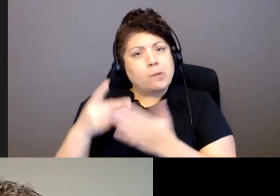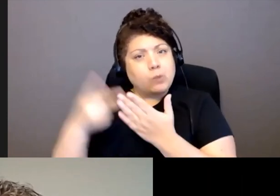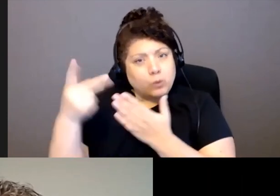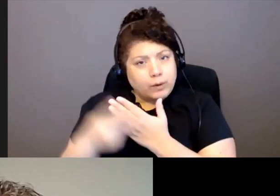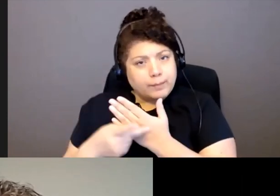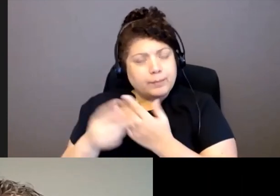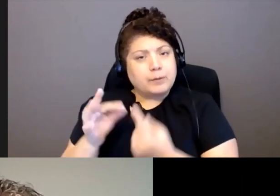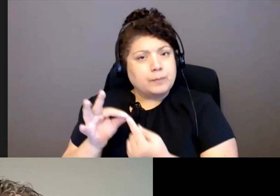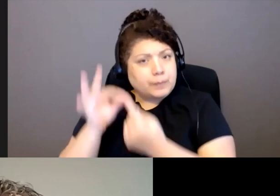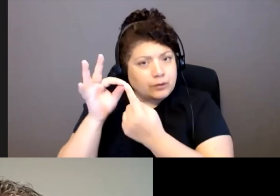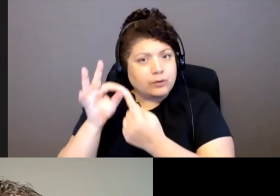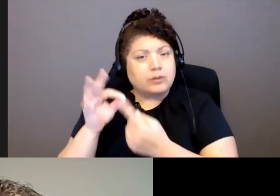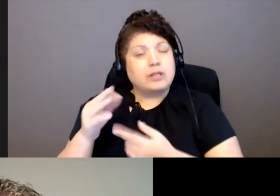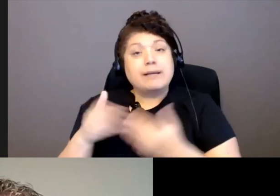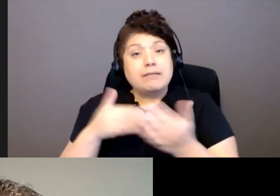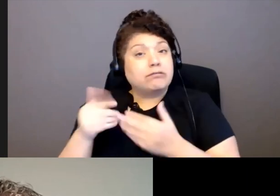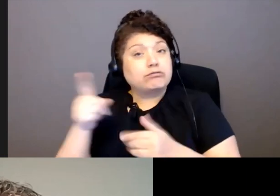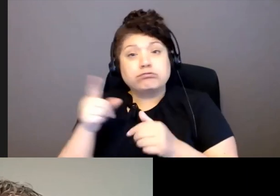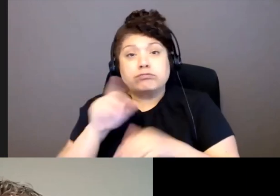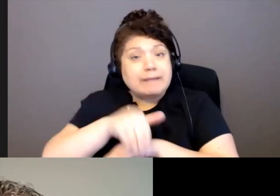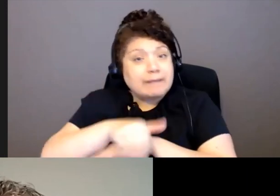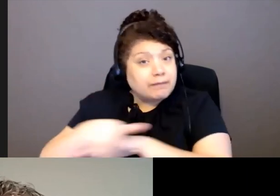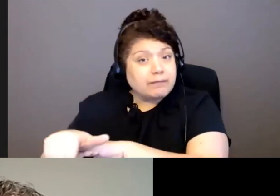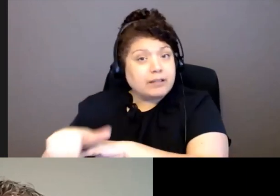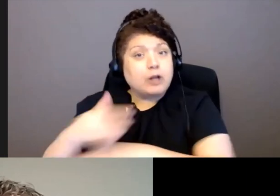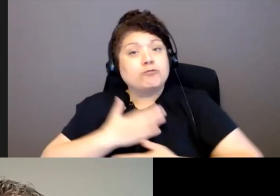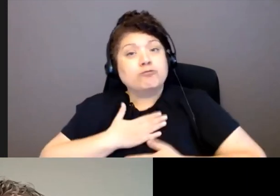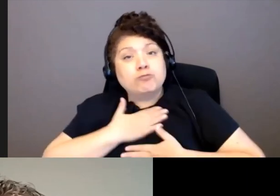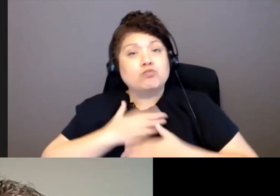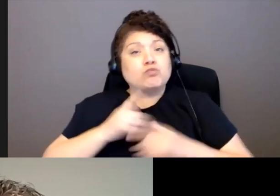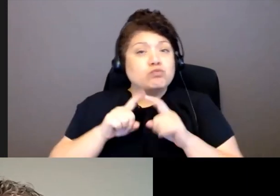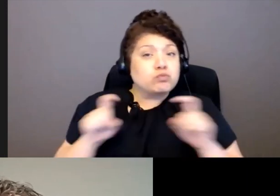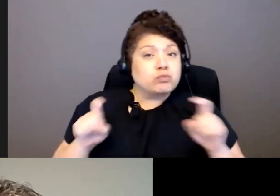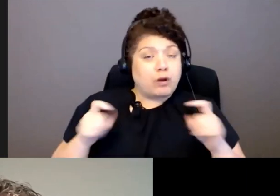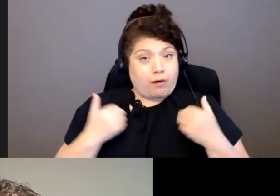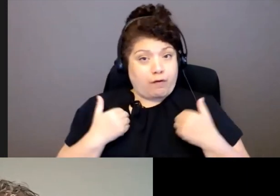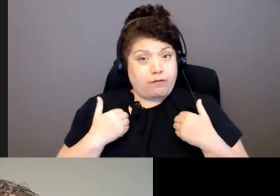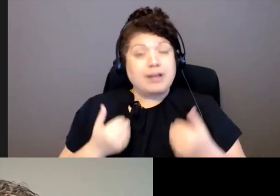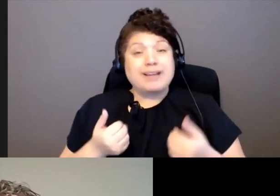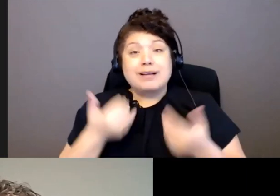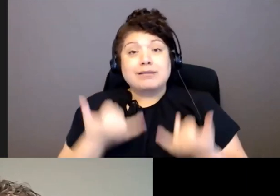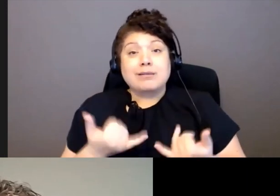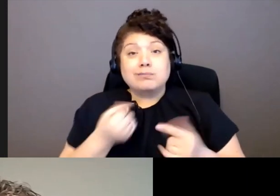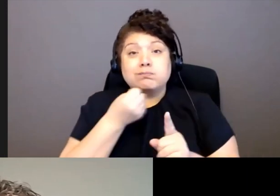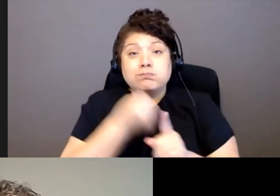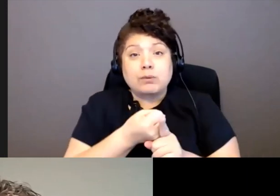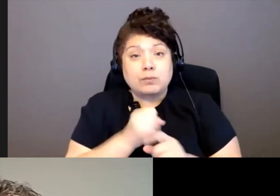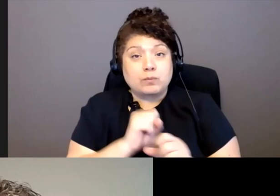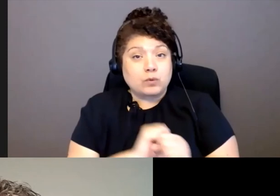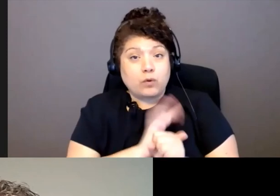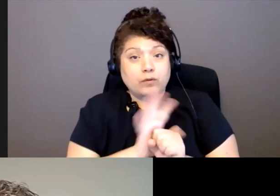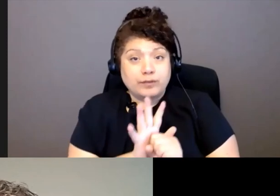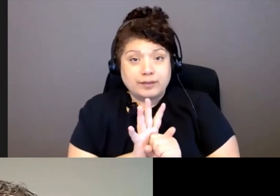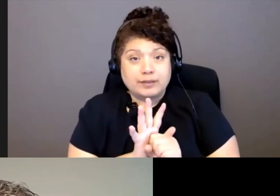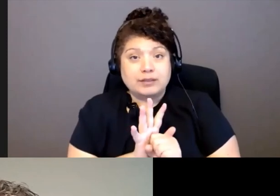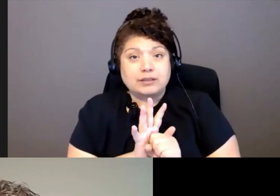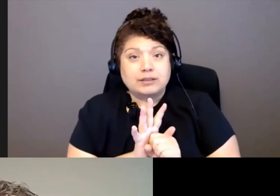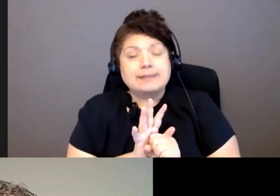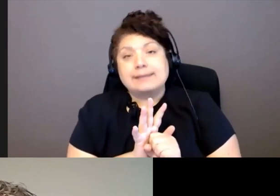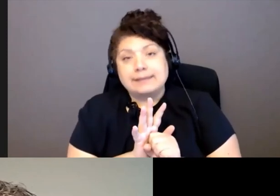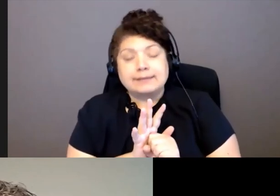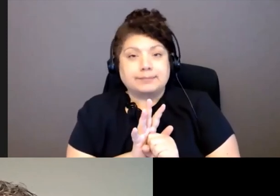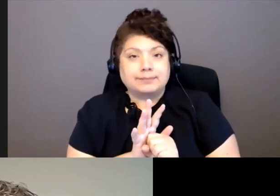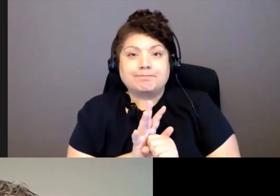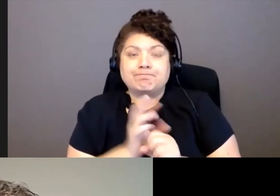evening activities. But like right now for this COVID, it's very difficult